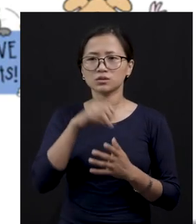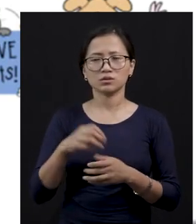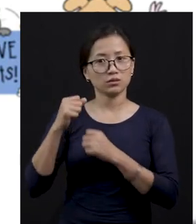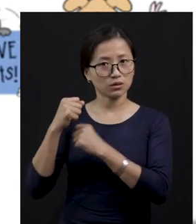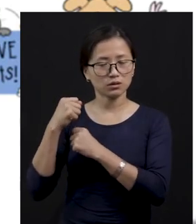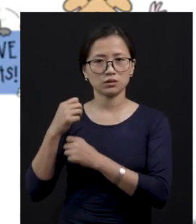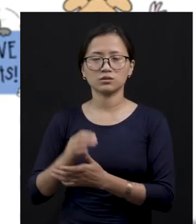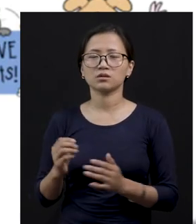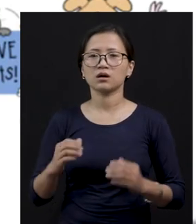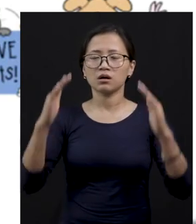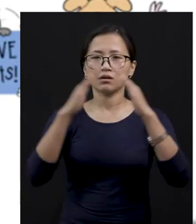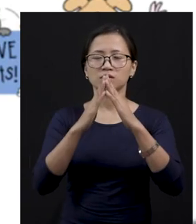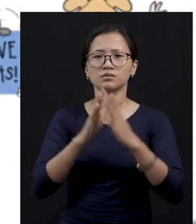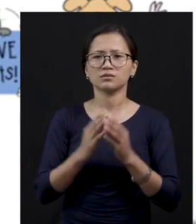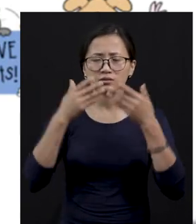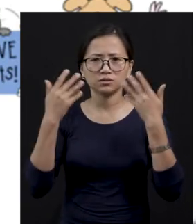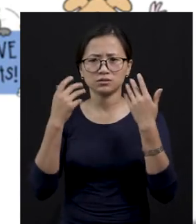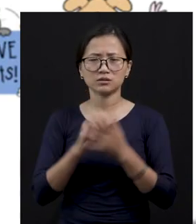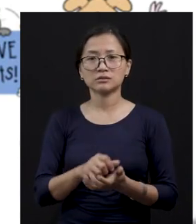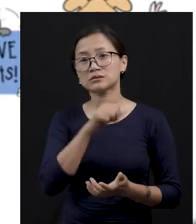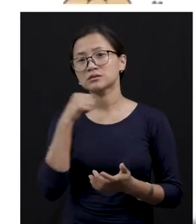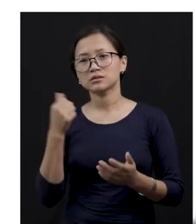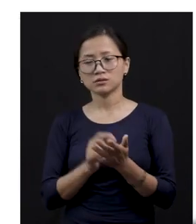Cats helps us in killing the rats, okay?